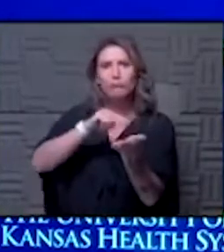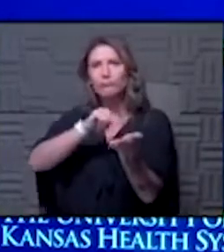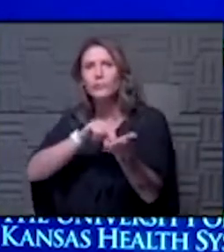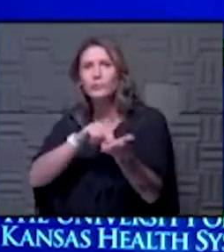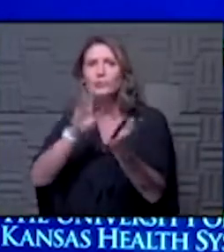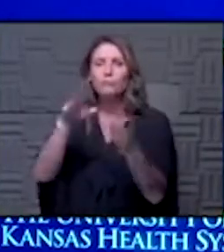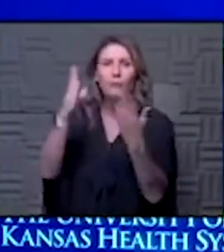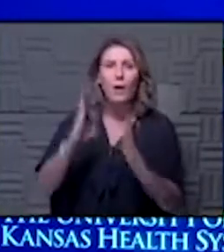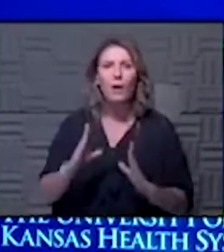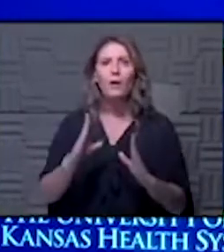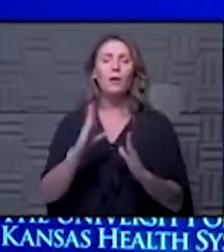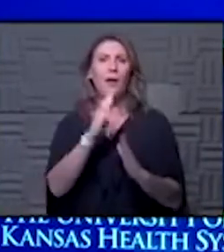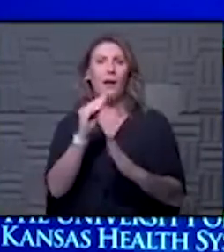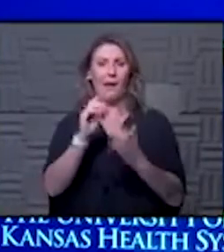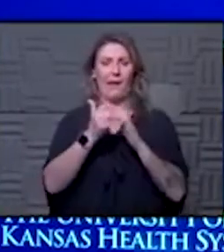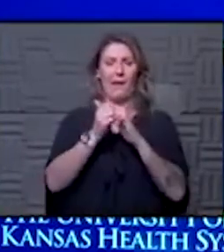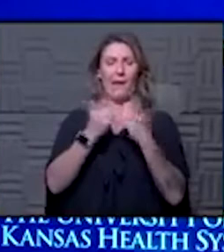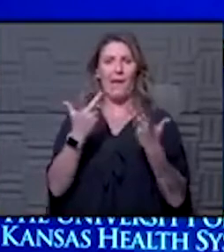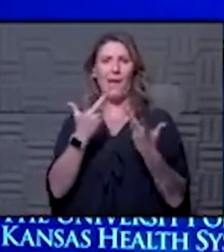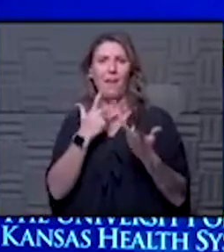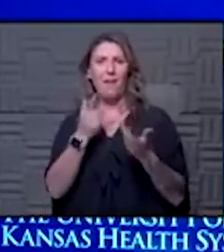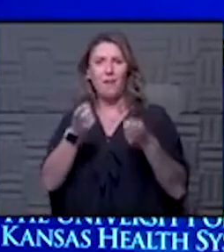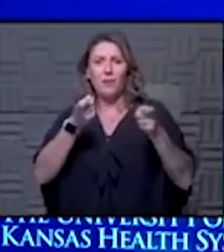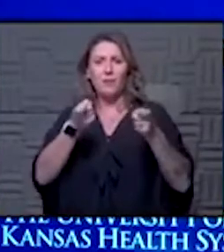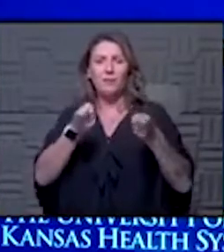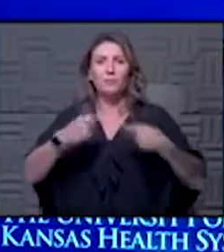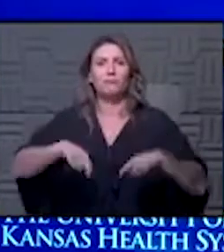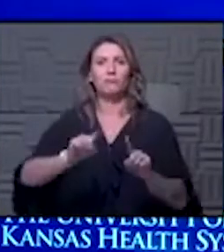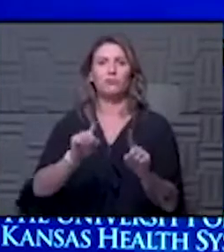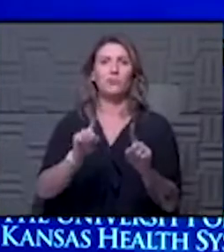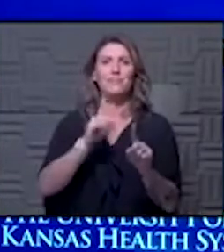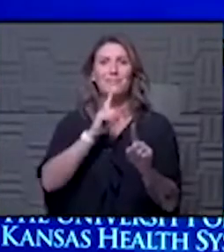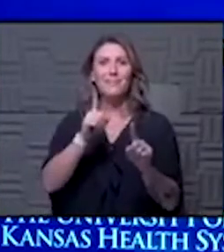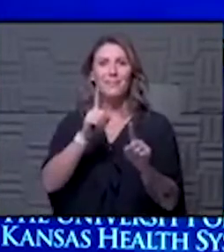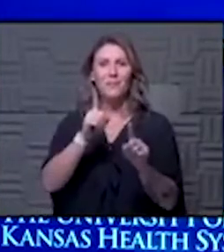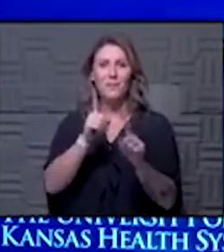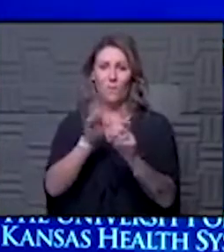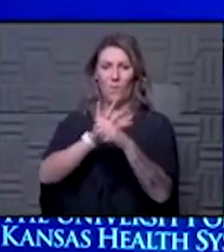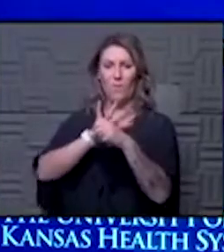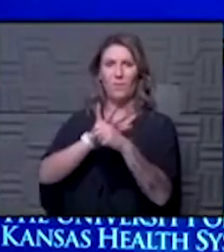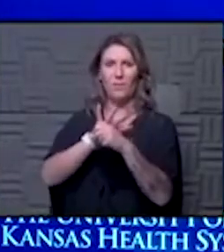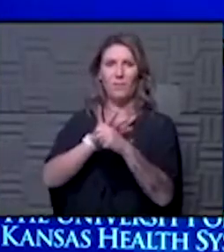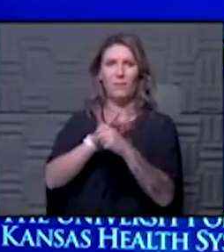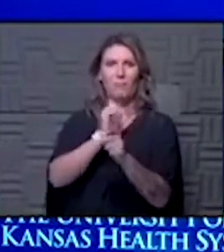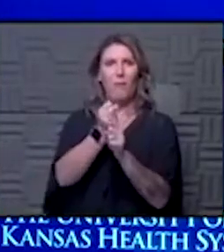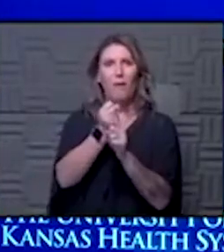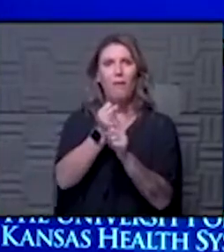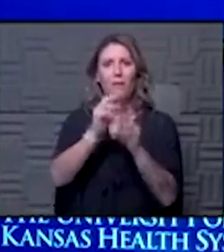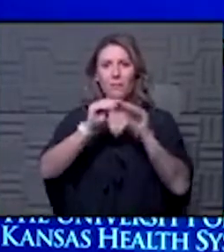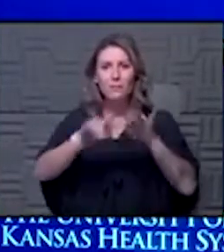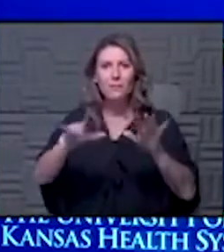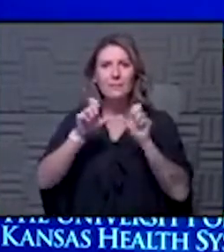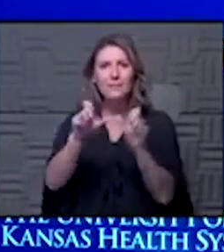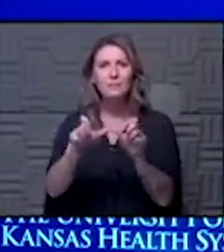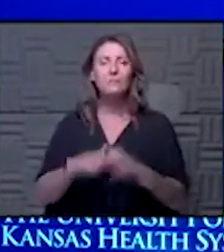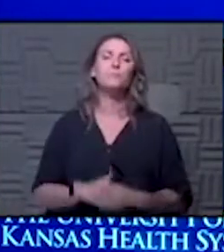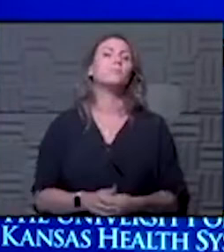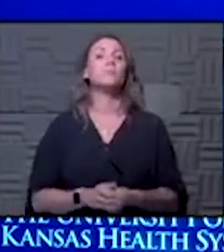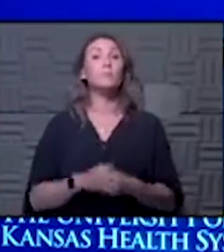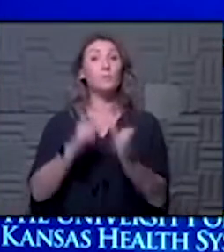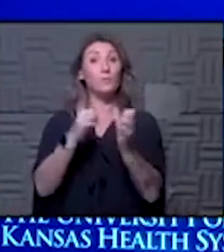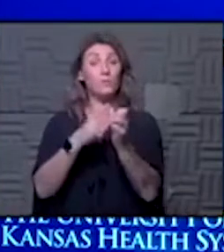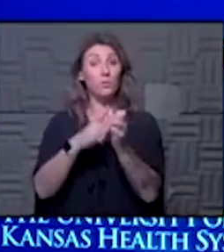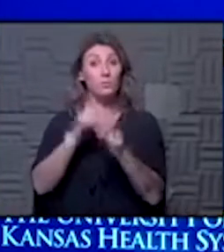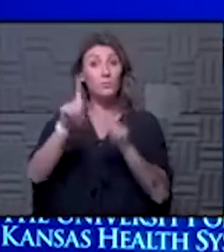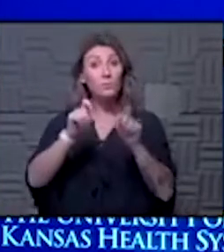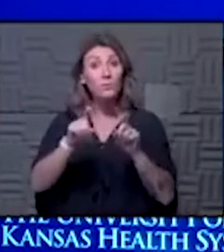providers and and how are we going to handle that as the COVID pandemic continues. So first let's see if there are